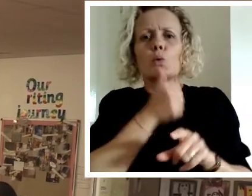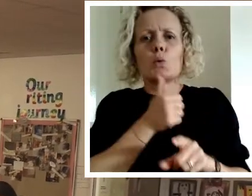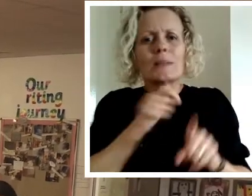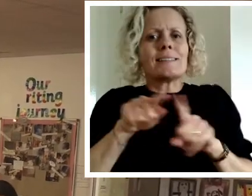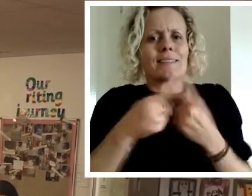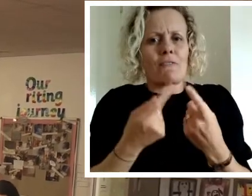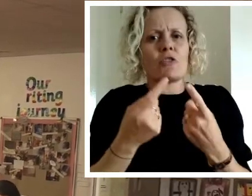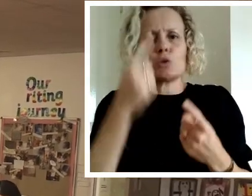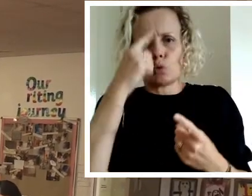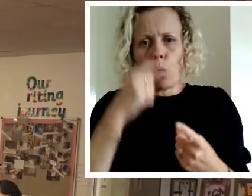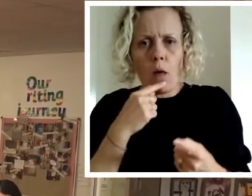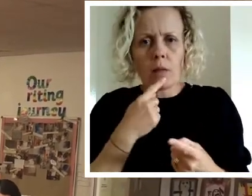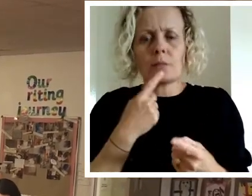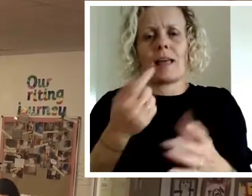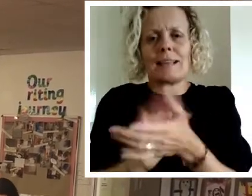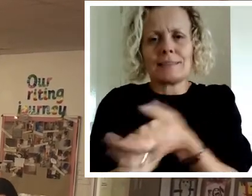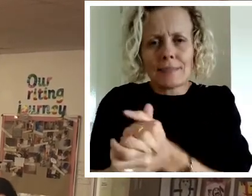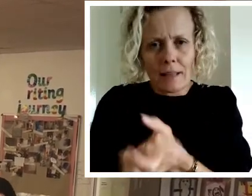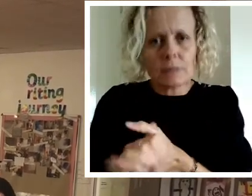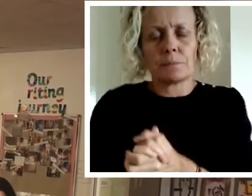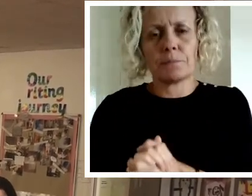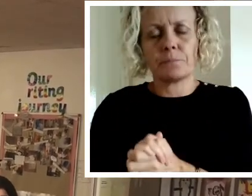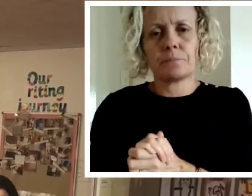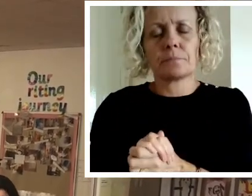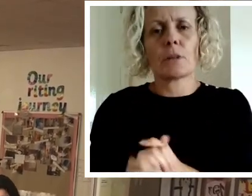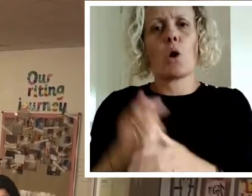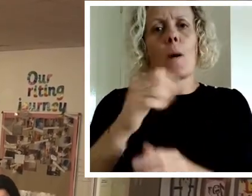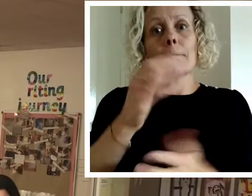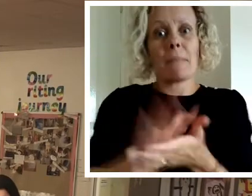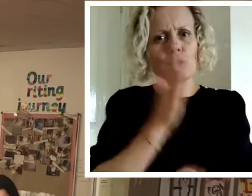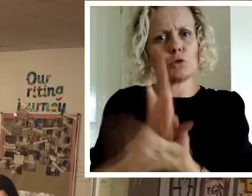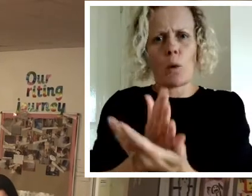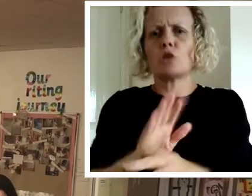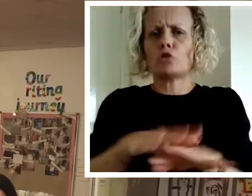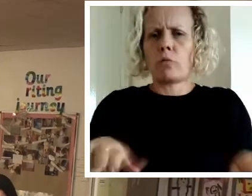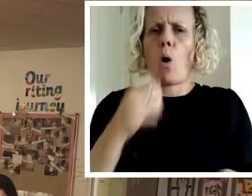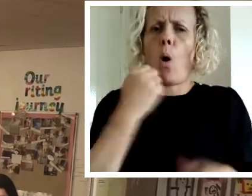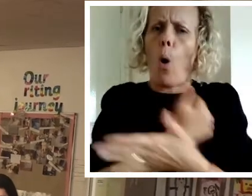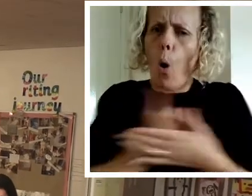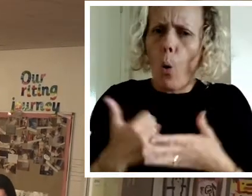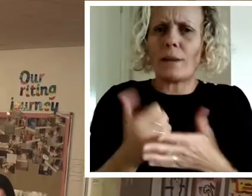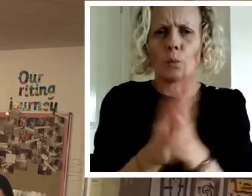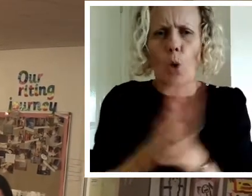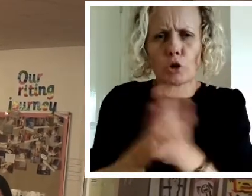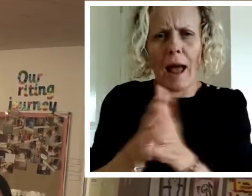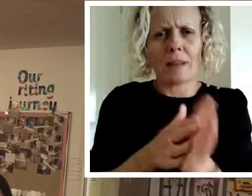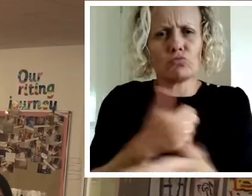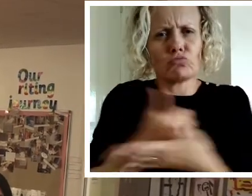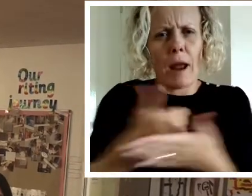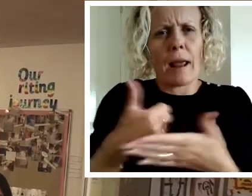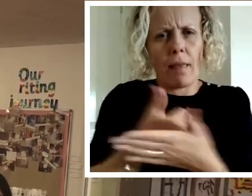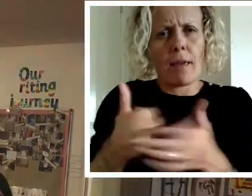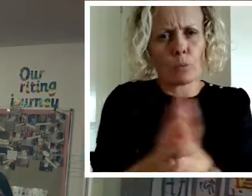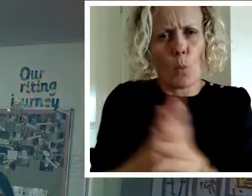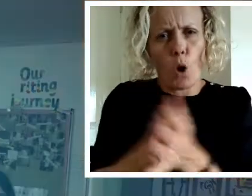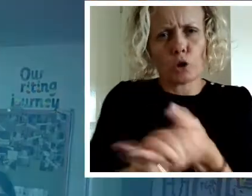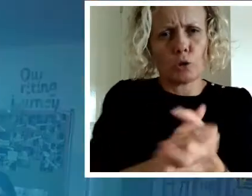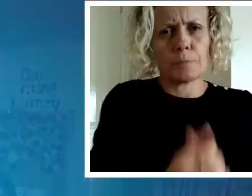be using different toilets and different sinks. We will also be making sure that the children are washing their hands regularly.